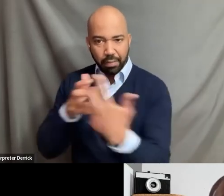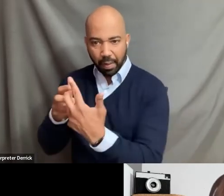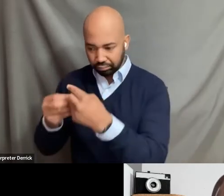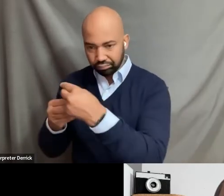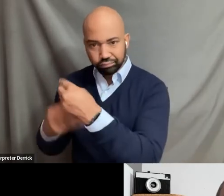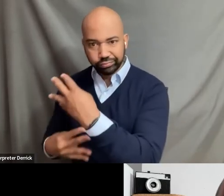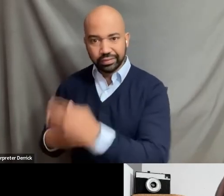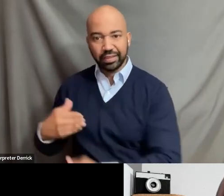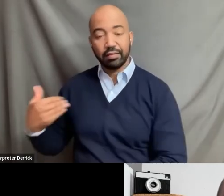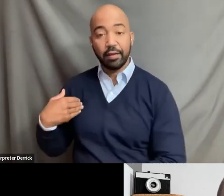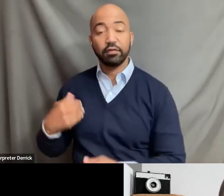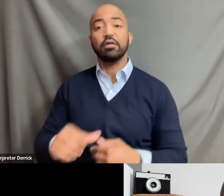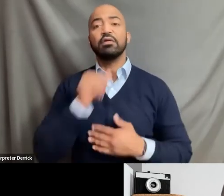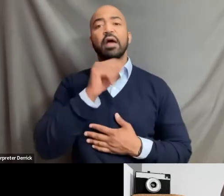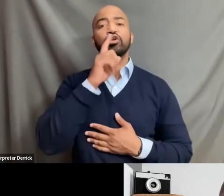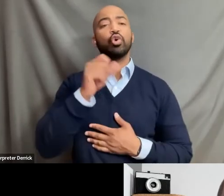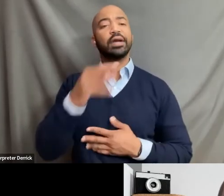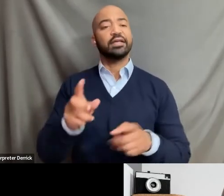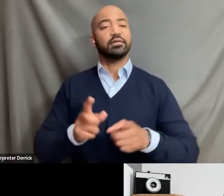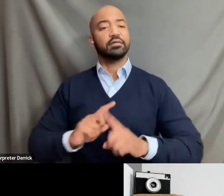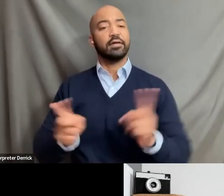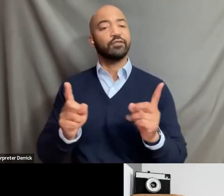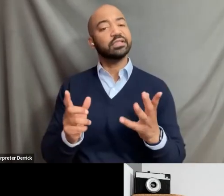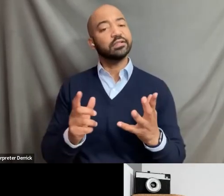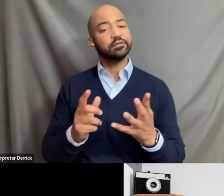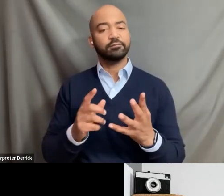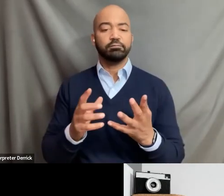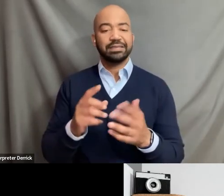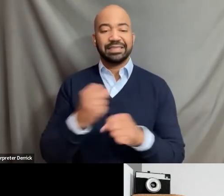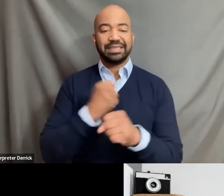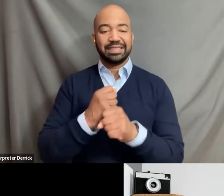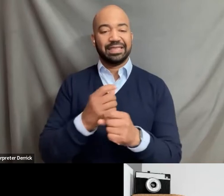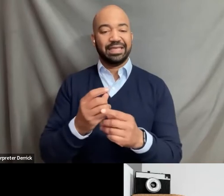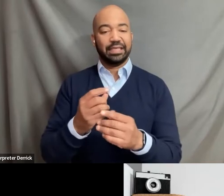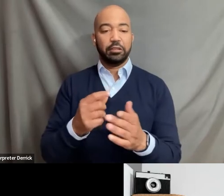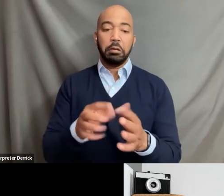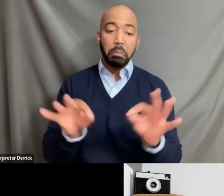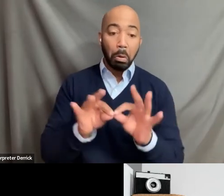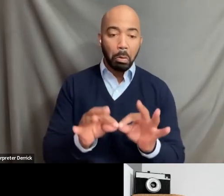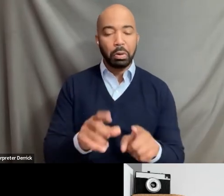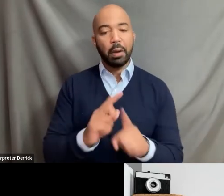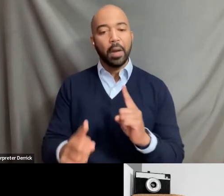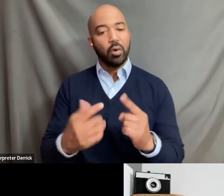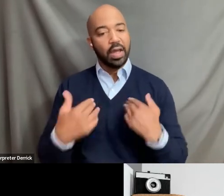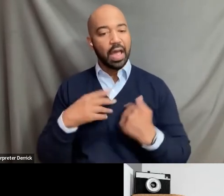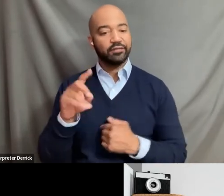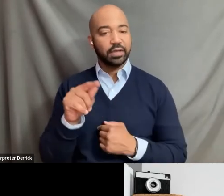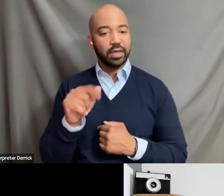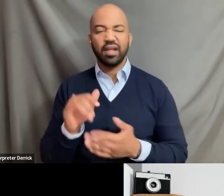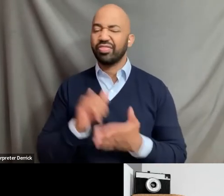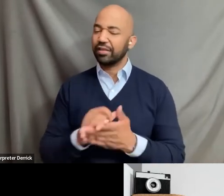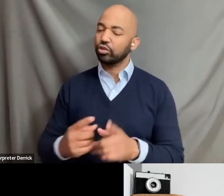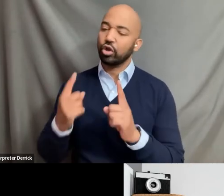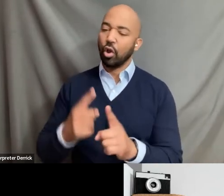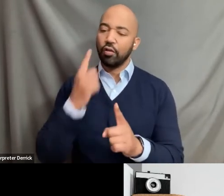statistically significant, but definitely we have the data. And this is one of the main goals of